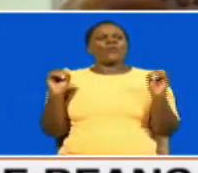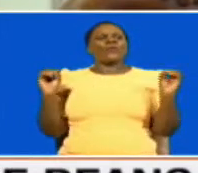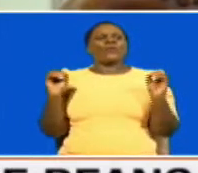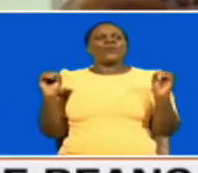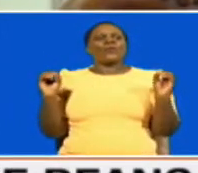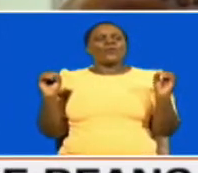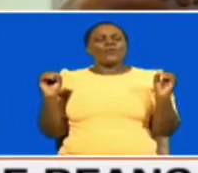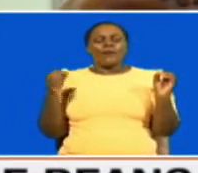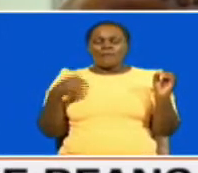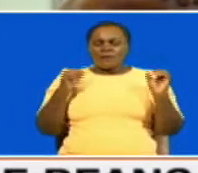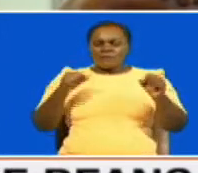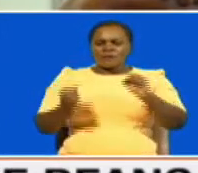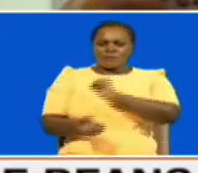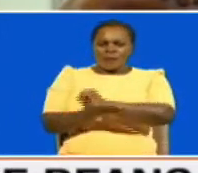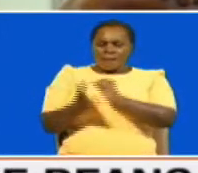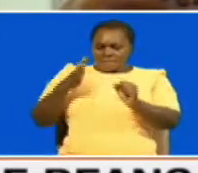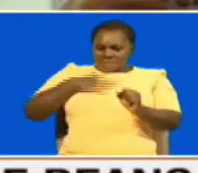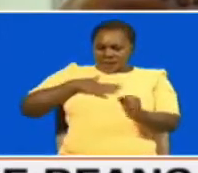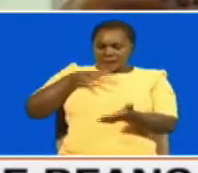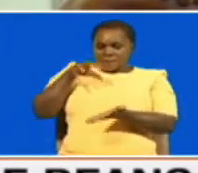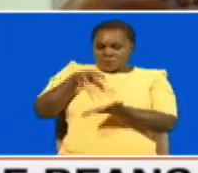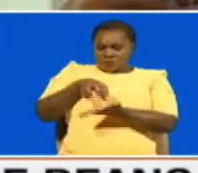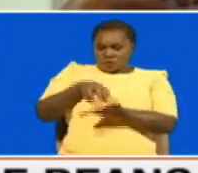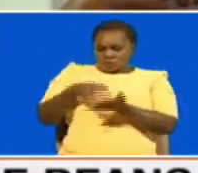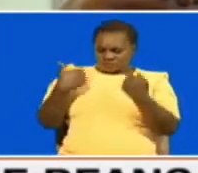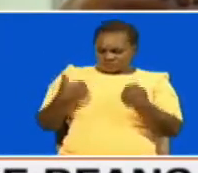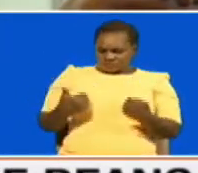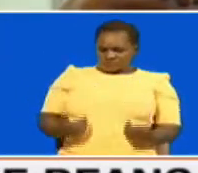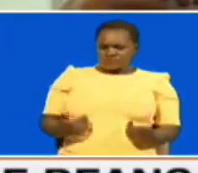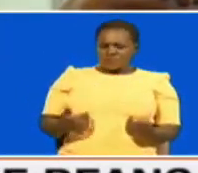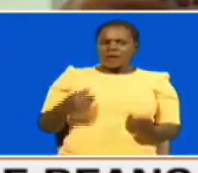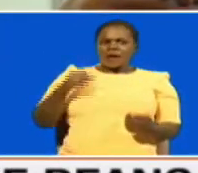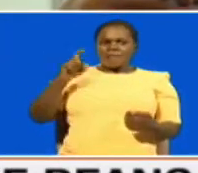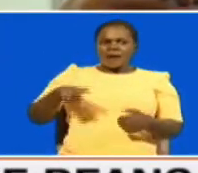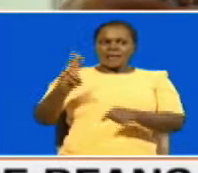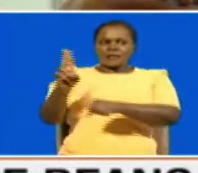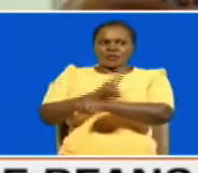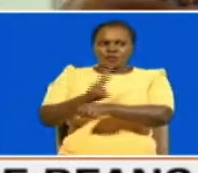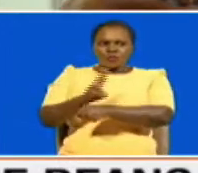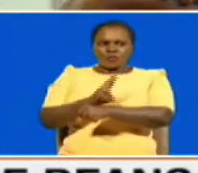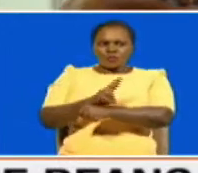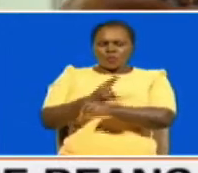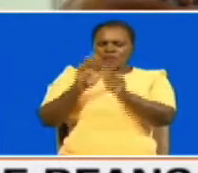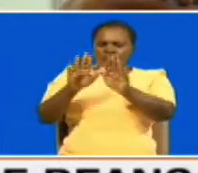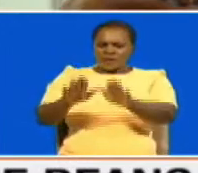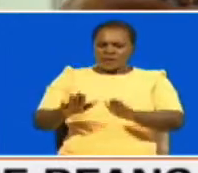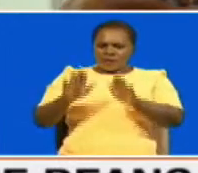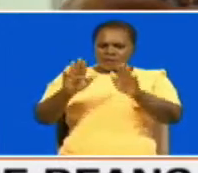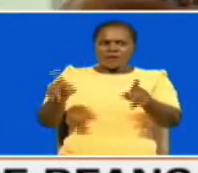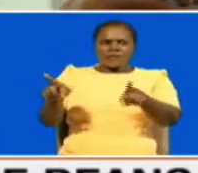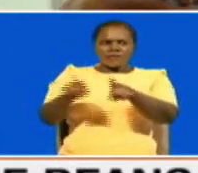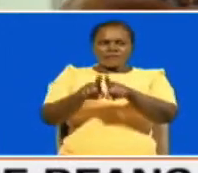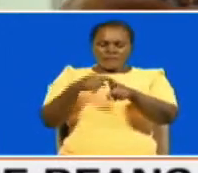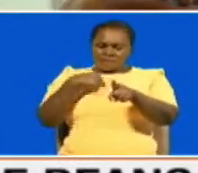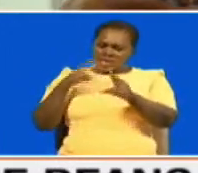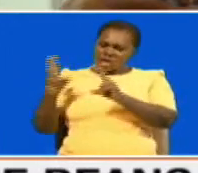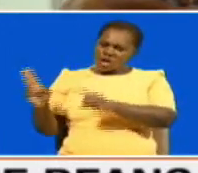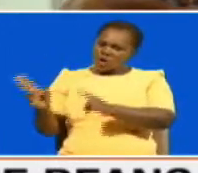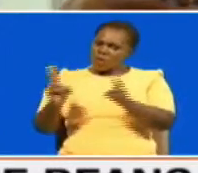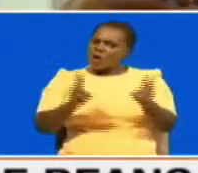i can explain from where i sit i have to use a lot of discretion and i'm also human